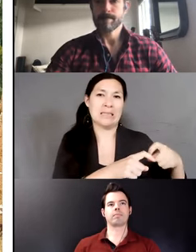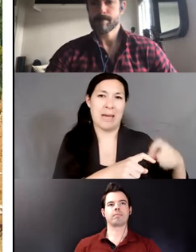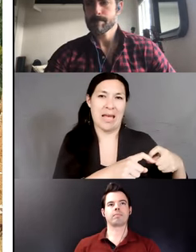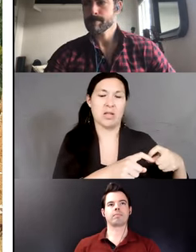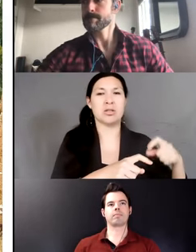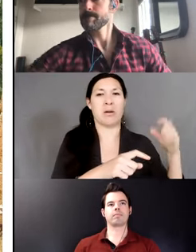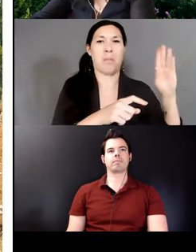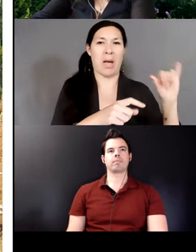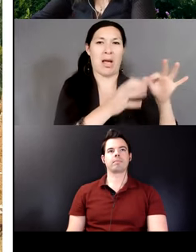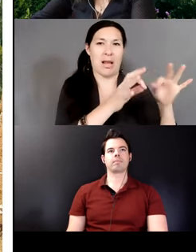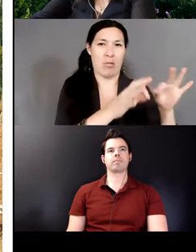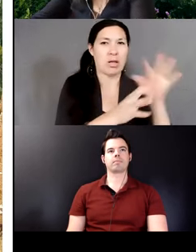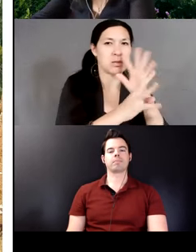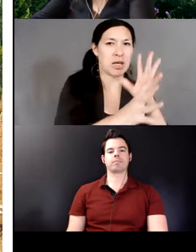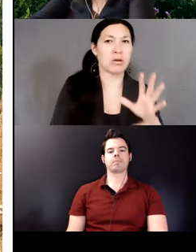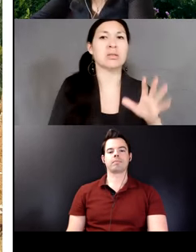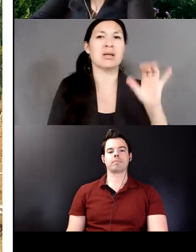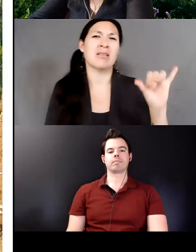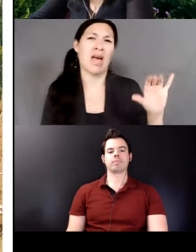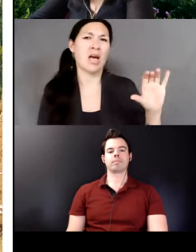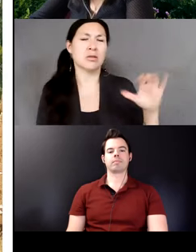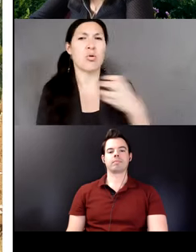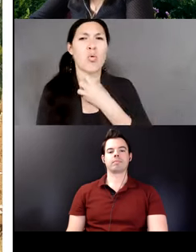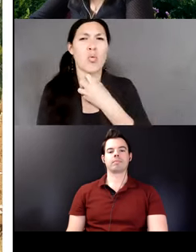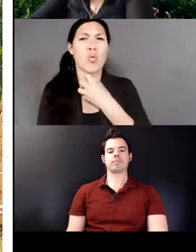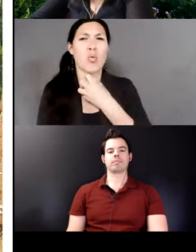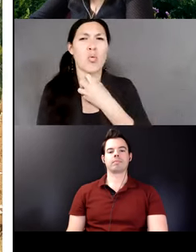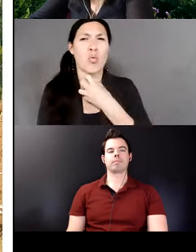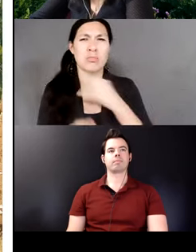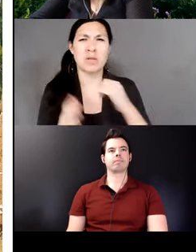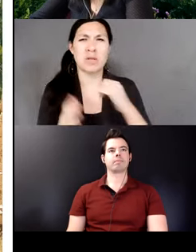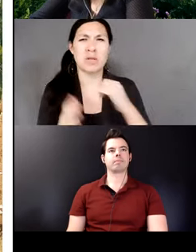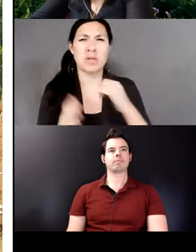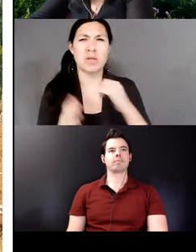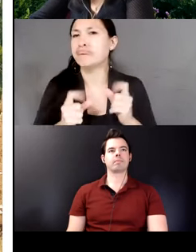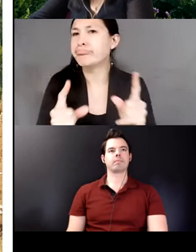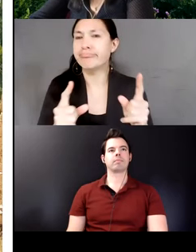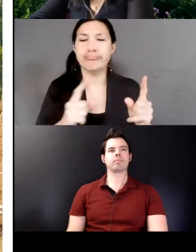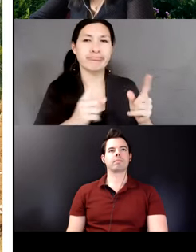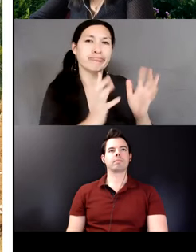based on a corpus study recordings of spontaneous conversations.